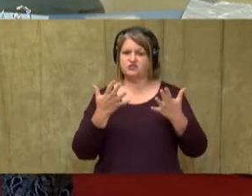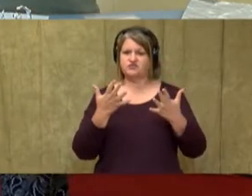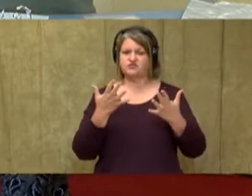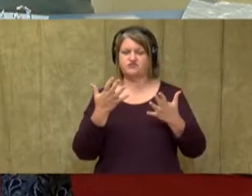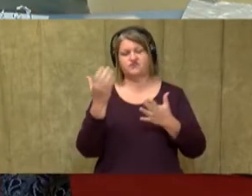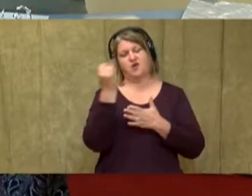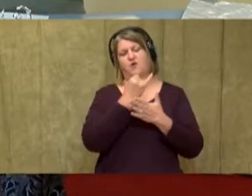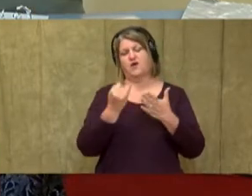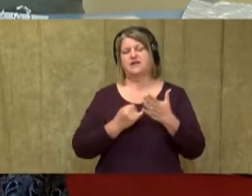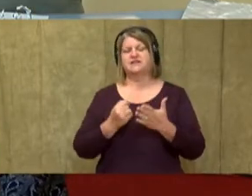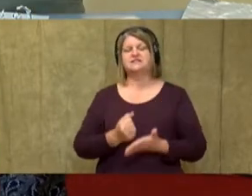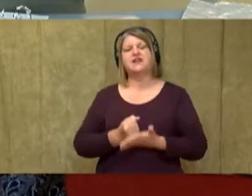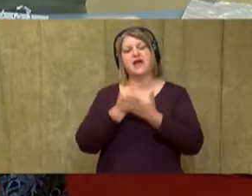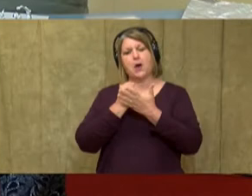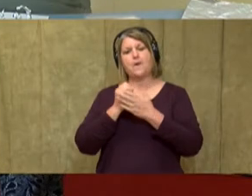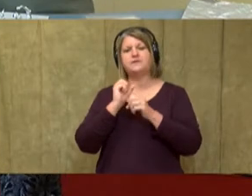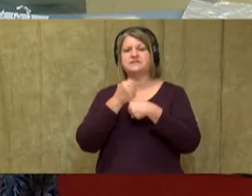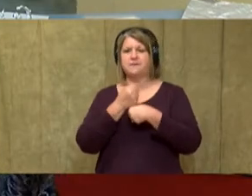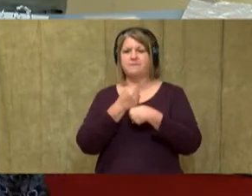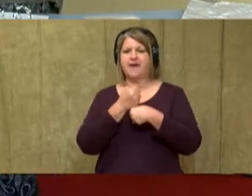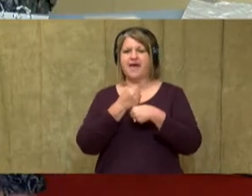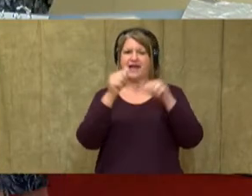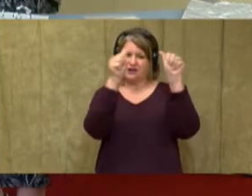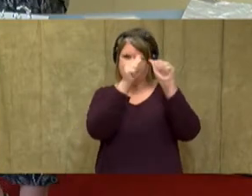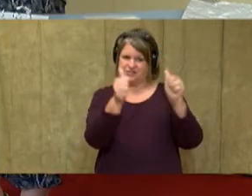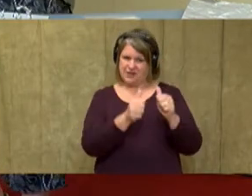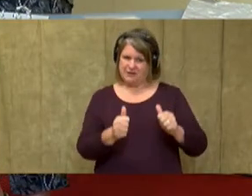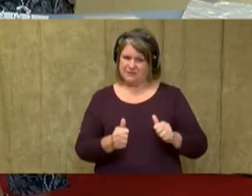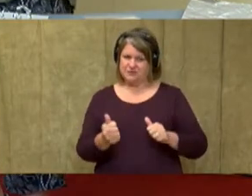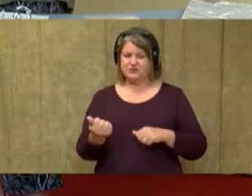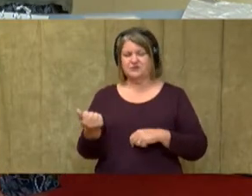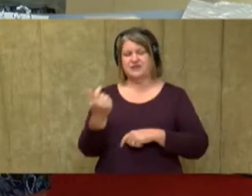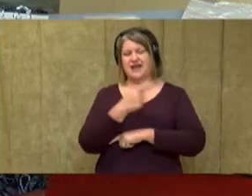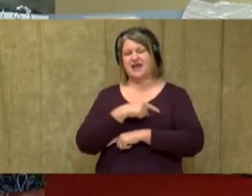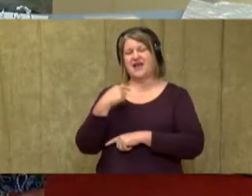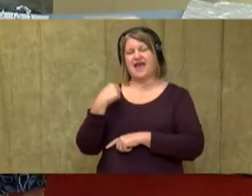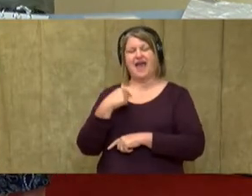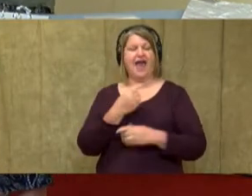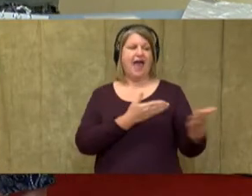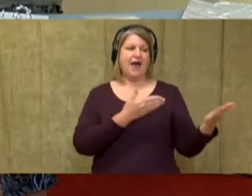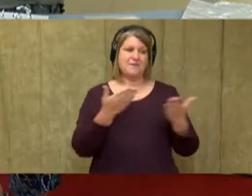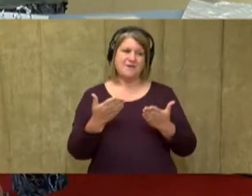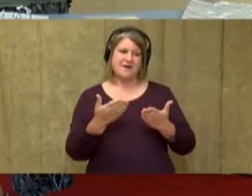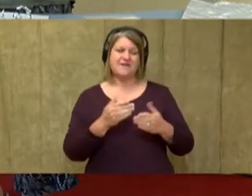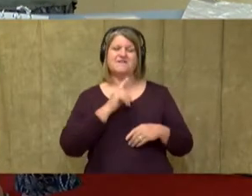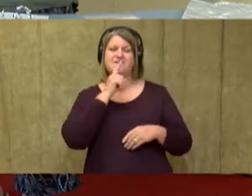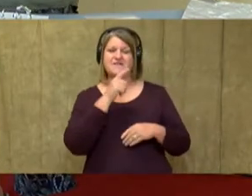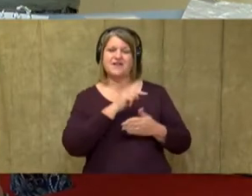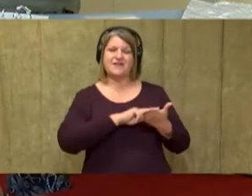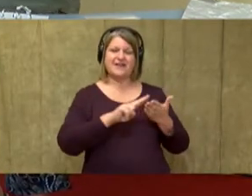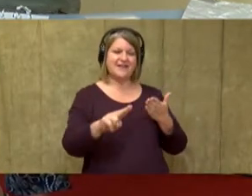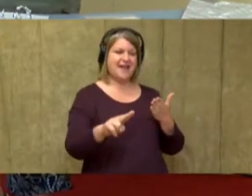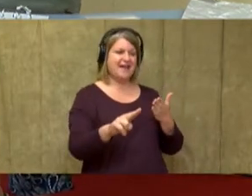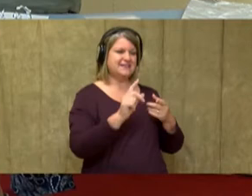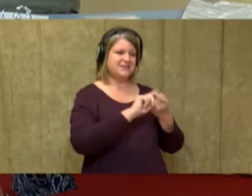make our sculptures today. And I brought a very nice friend with me today, Renee Phillips. She's going to come and do